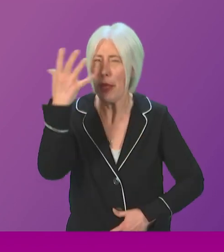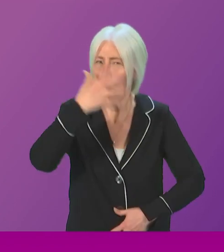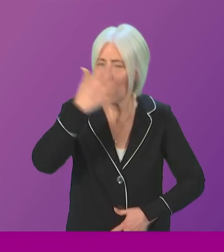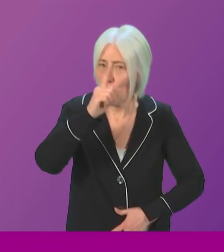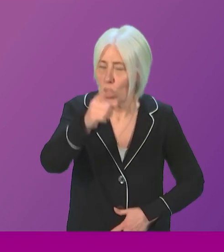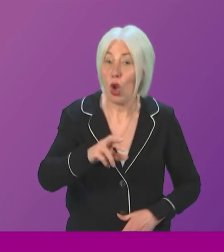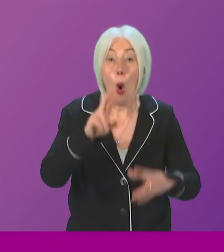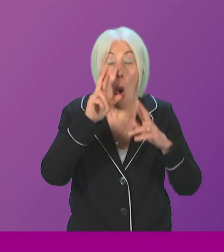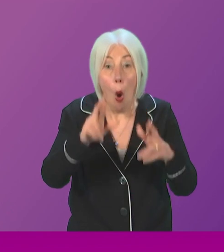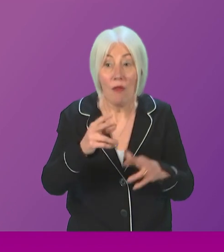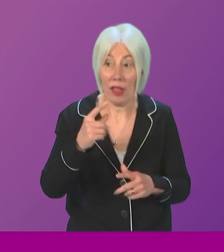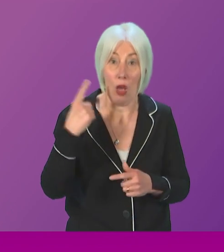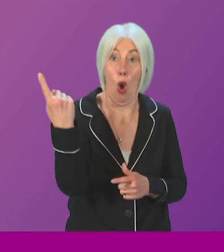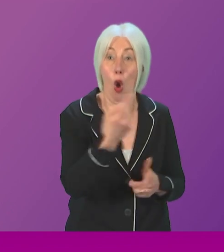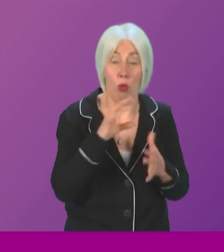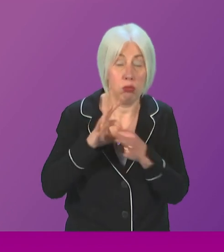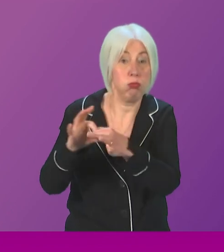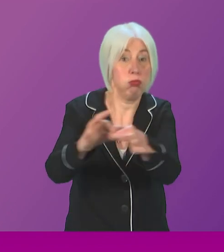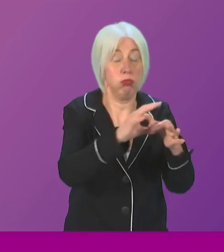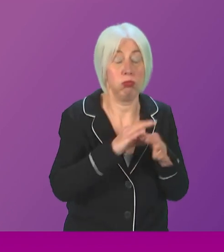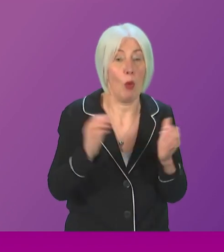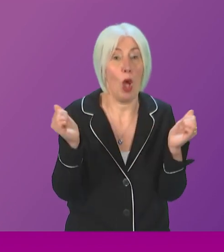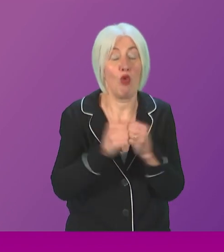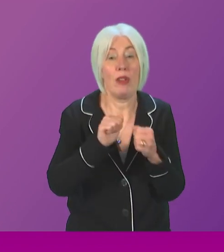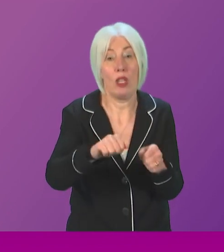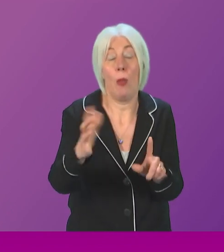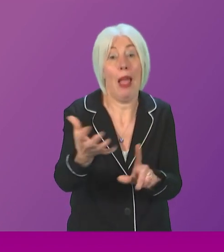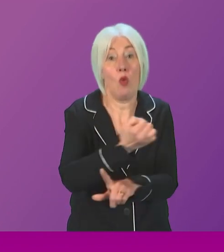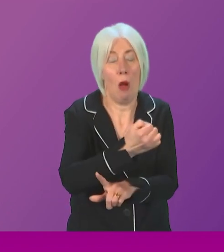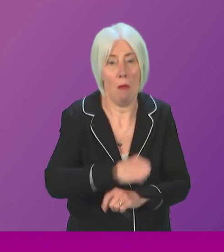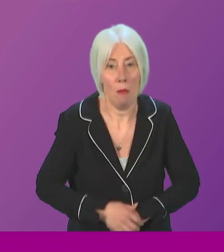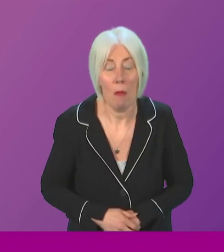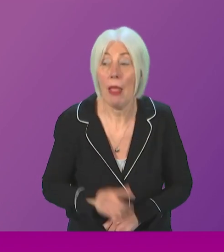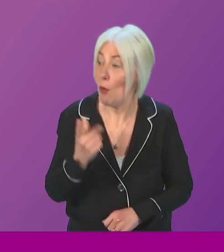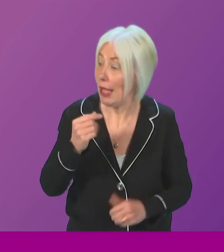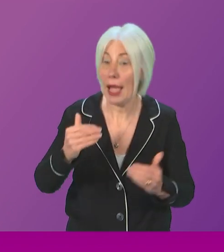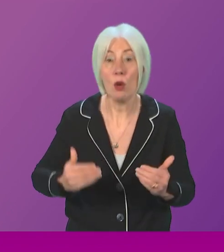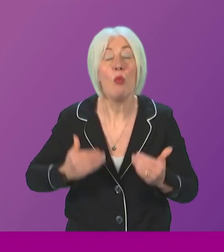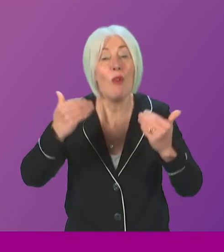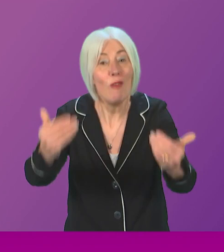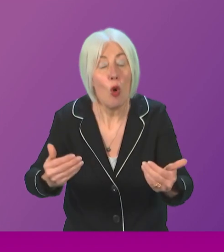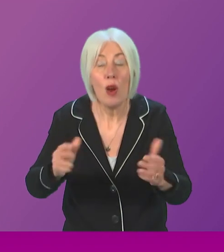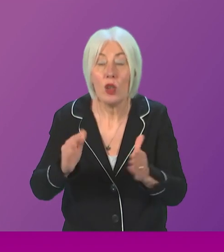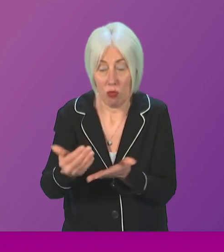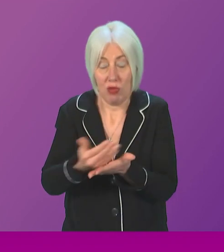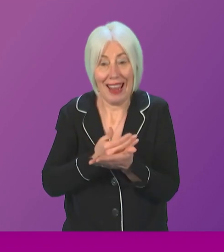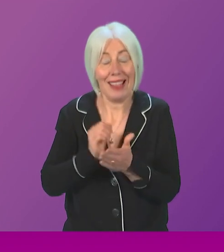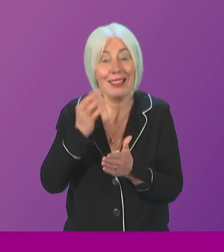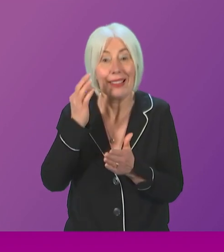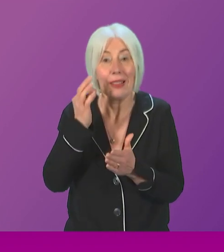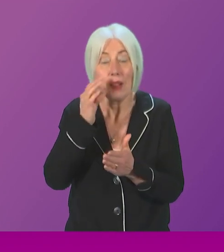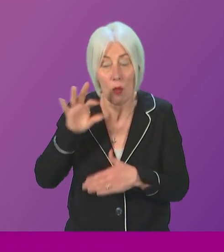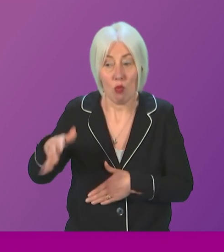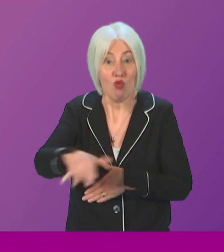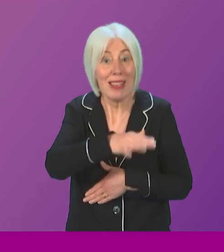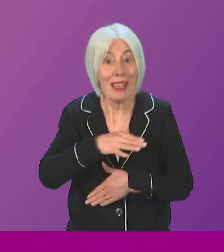I hope we can get to a place where we all agree on the outcome. And then of course, move forward to protect our marine environment to make it more sustainable for the